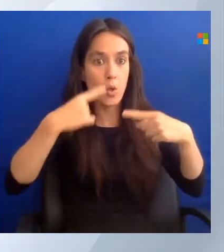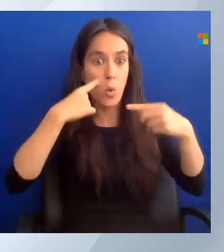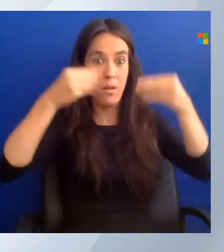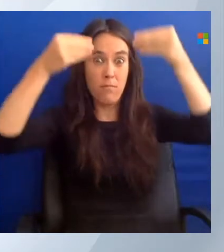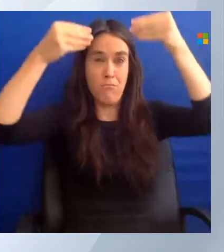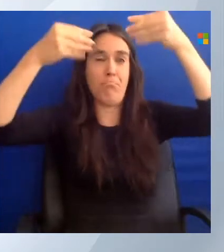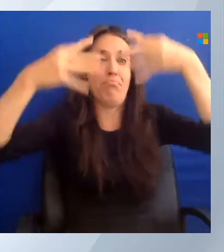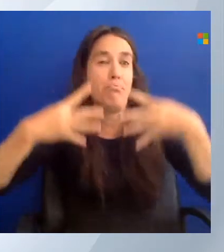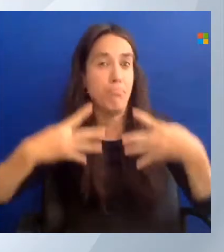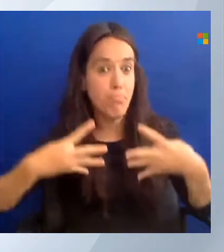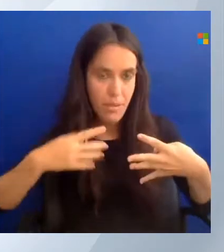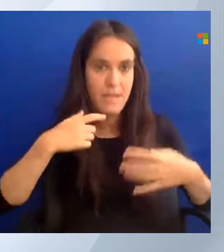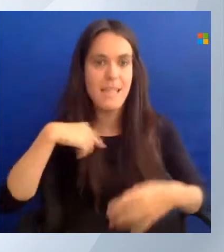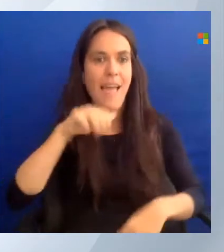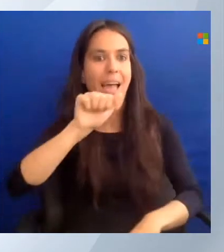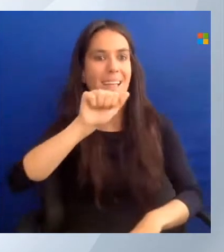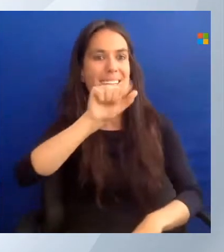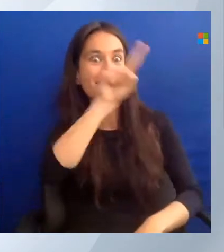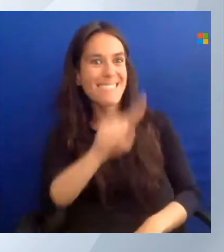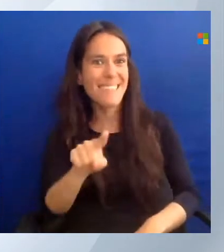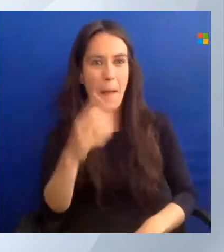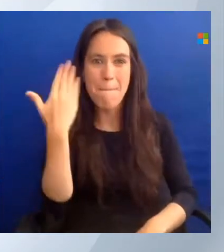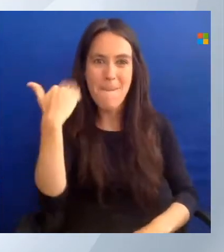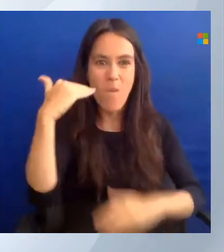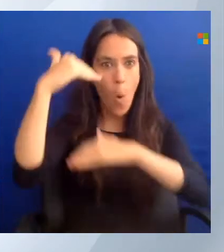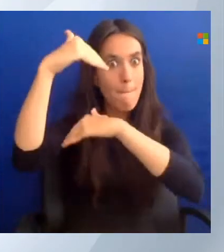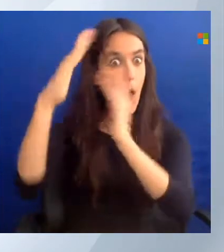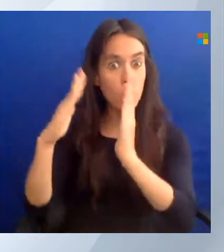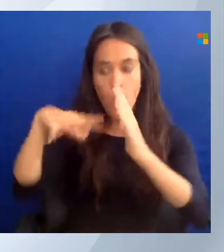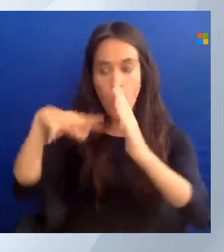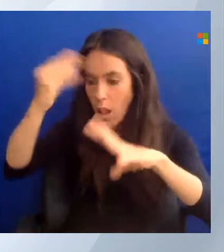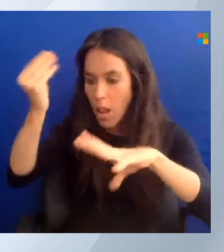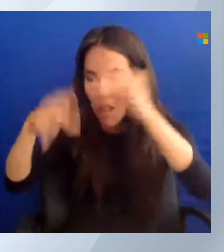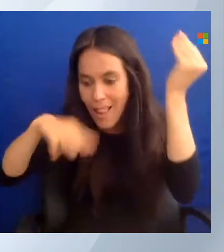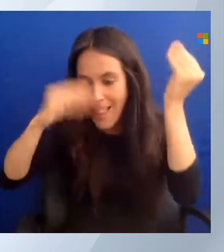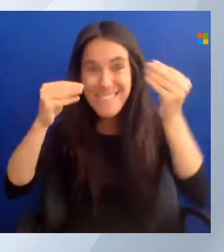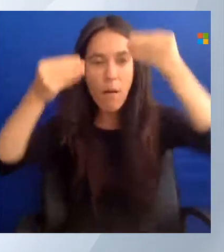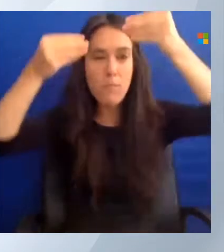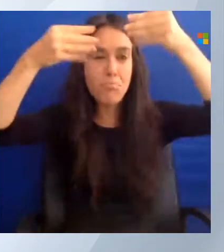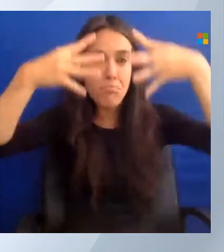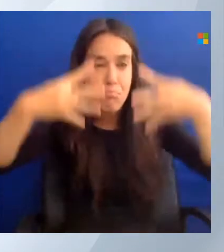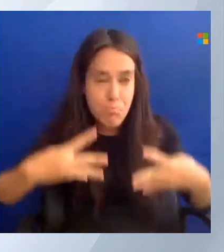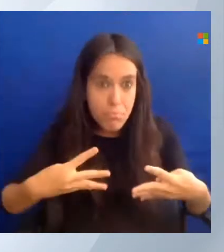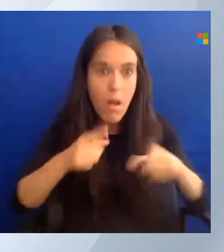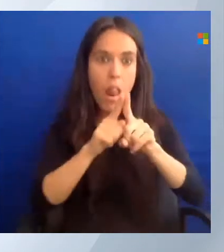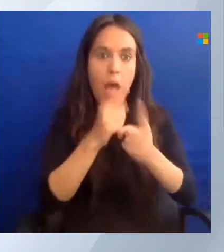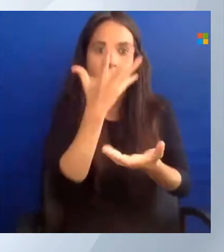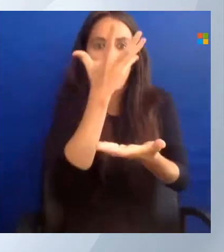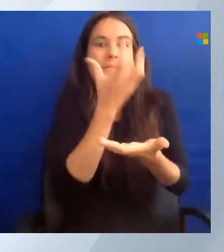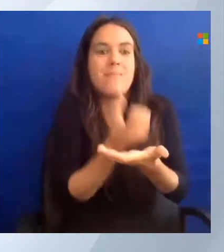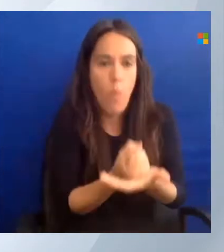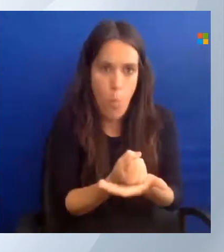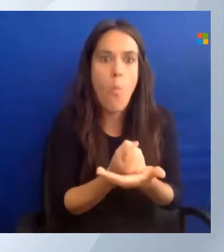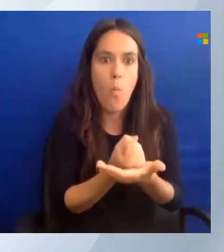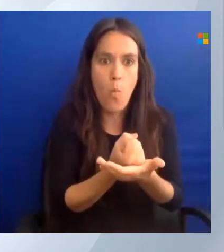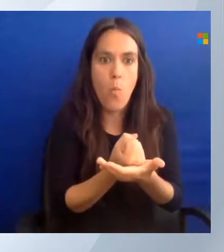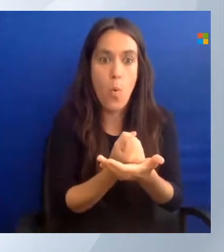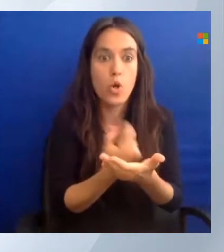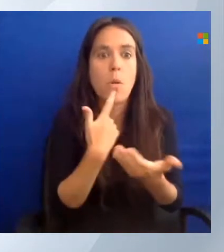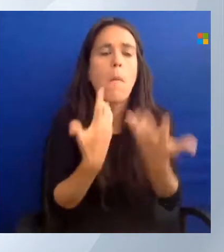AZ modules that will be installed. If you only install, if you use this commandlet install